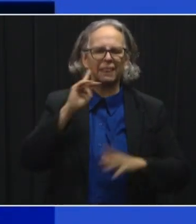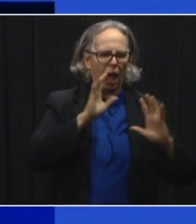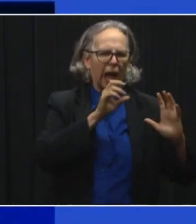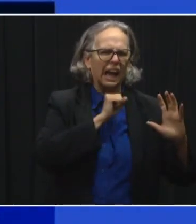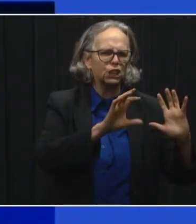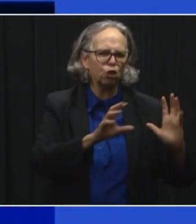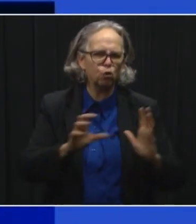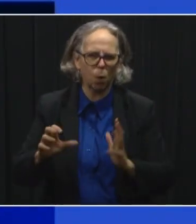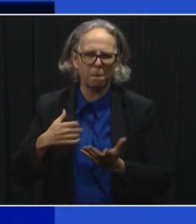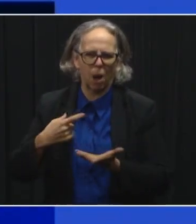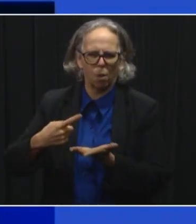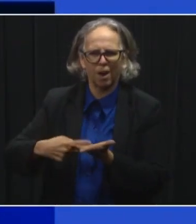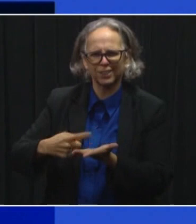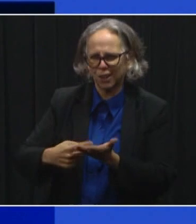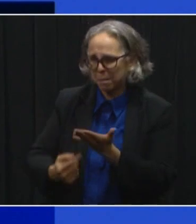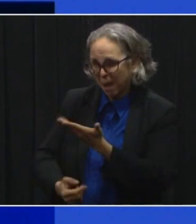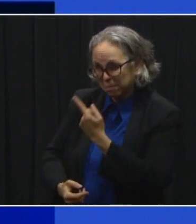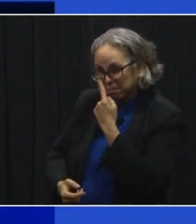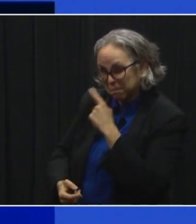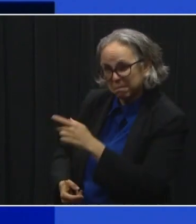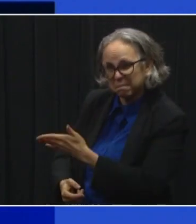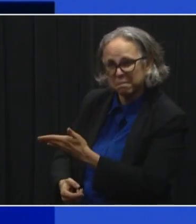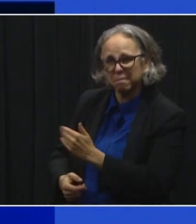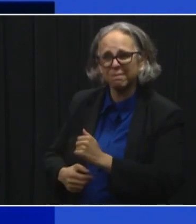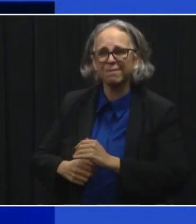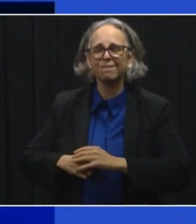you look, for example, of everybody over